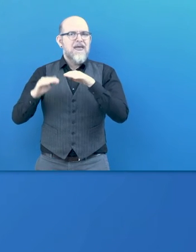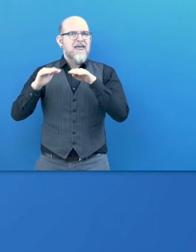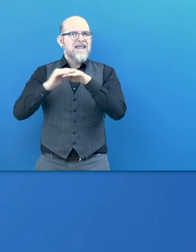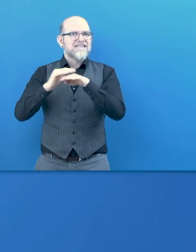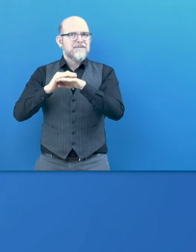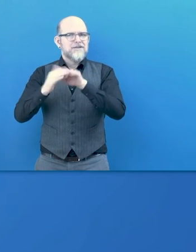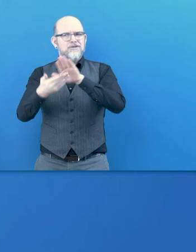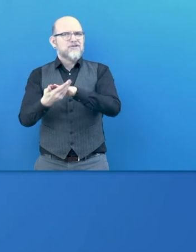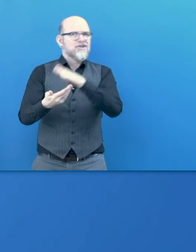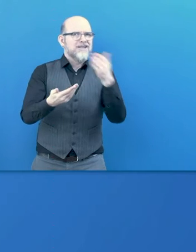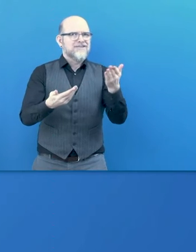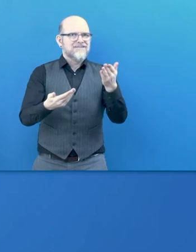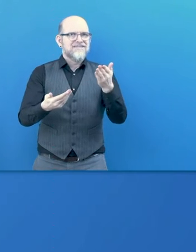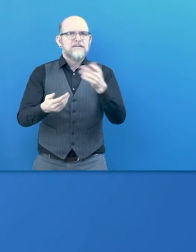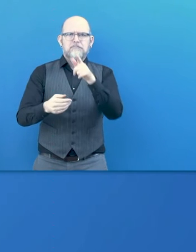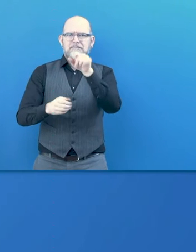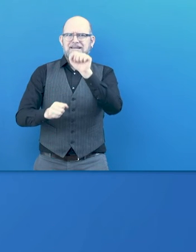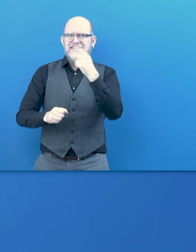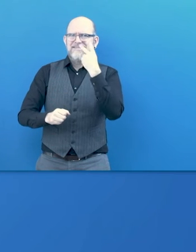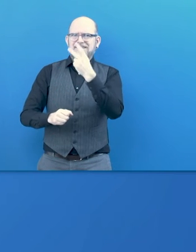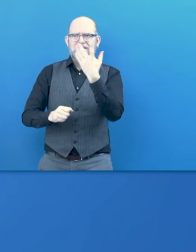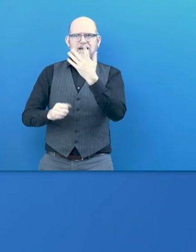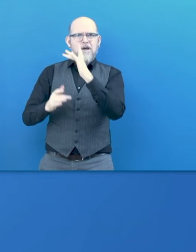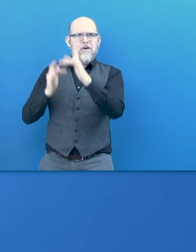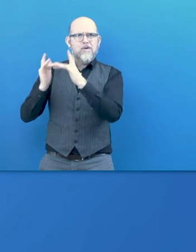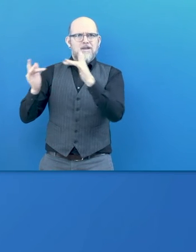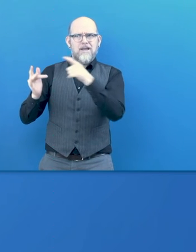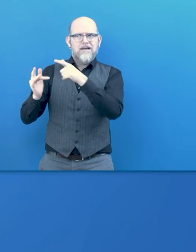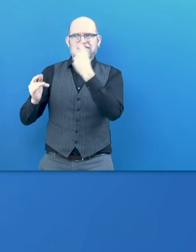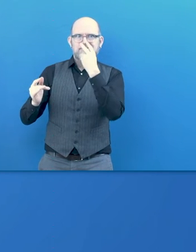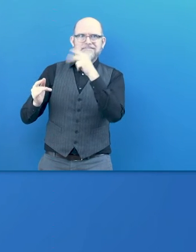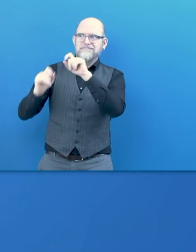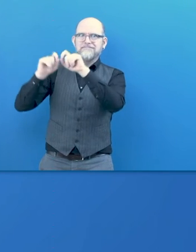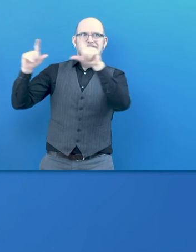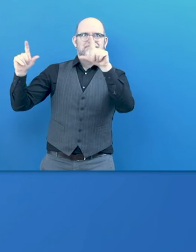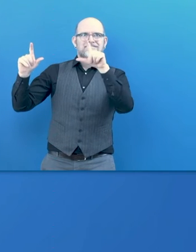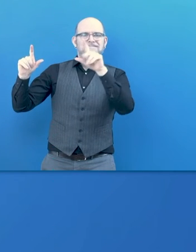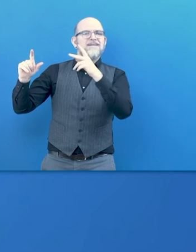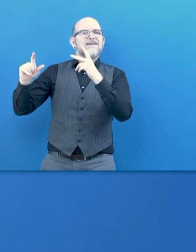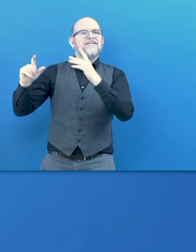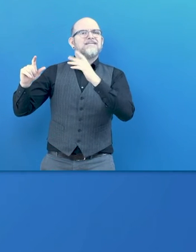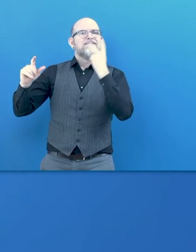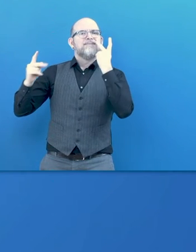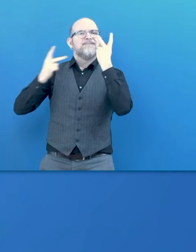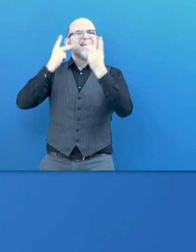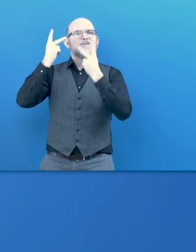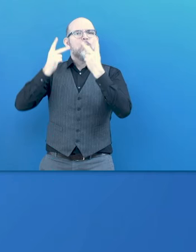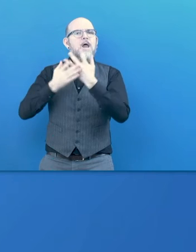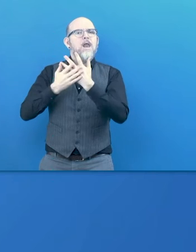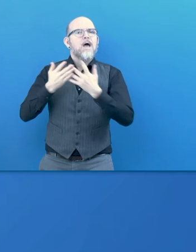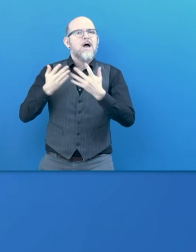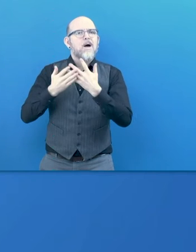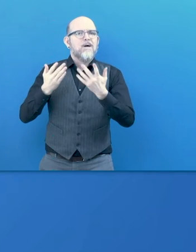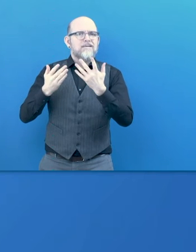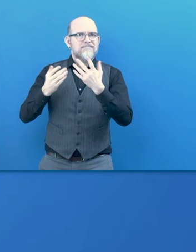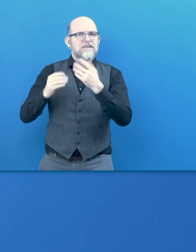As you see, the sun language is the visual language created by hearing parents and communicating